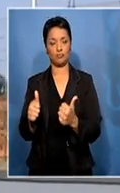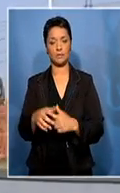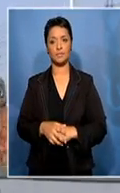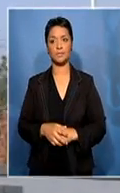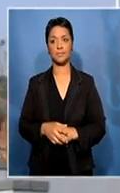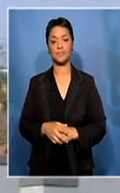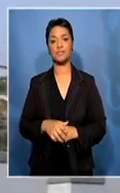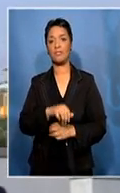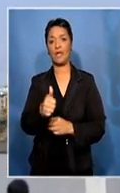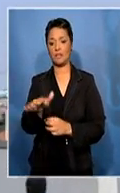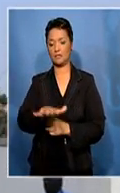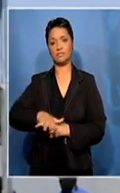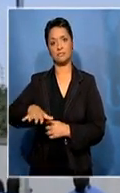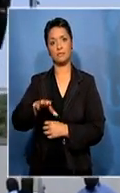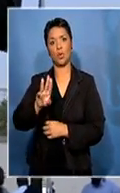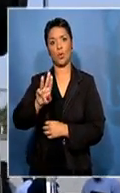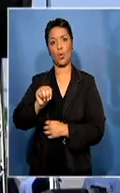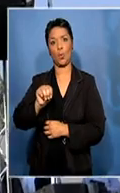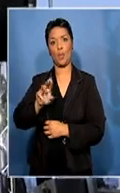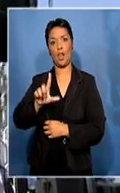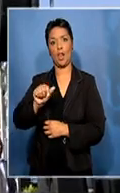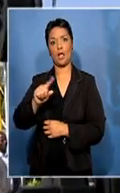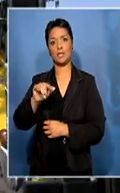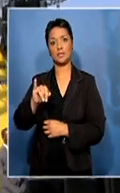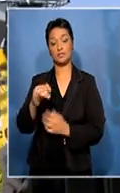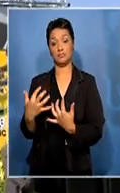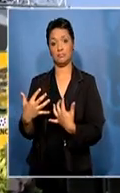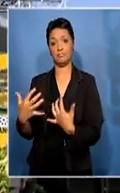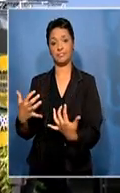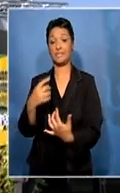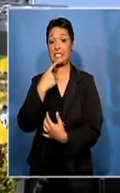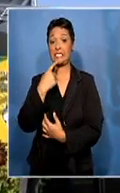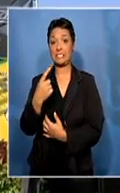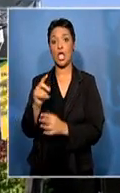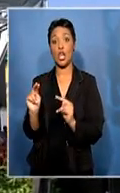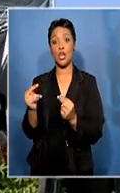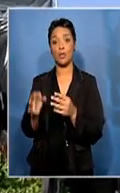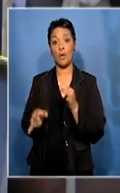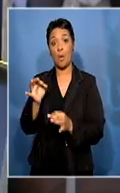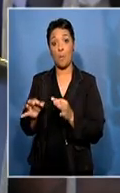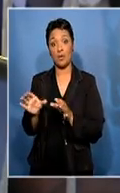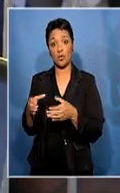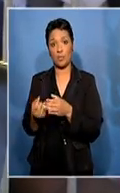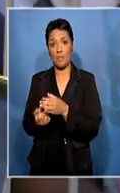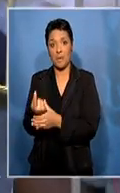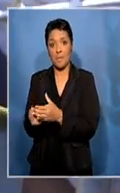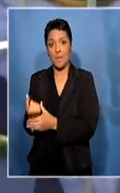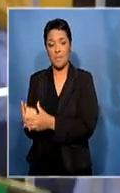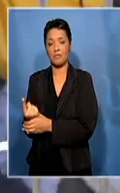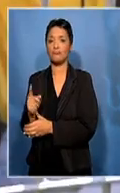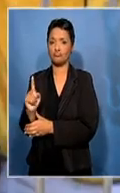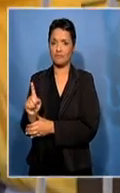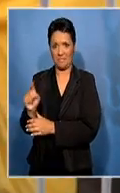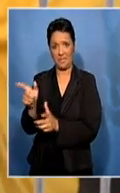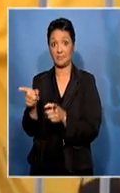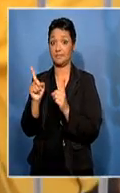Addressing another gathering in Umlazi, he warned supporters against being fooled by mushrooming parties. He said the ANC